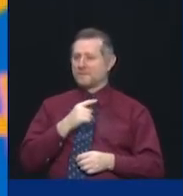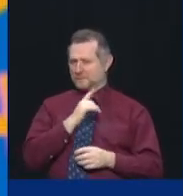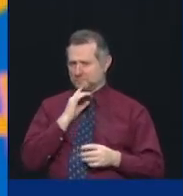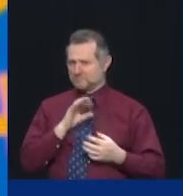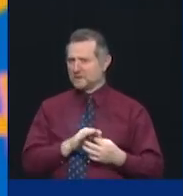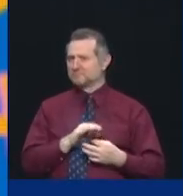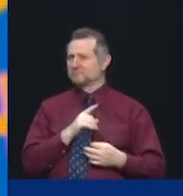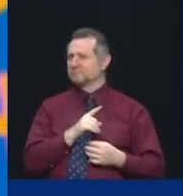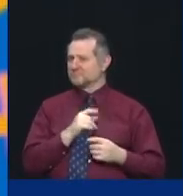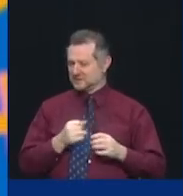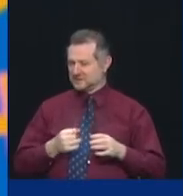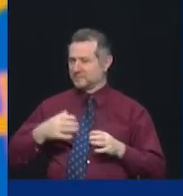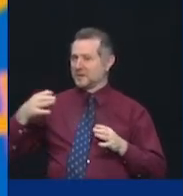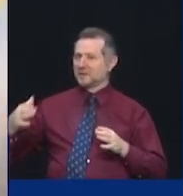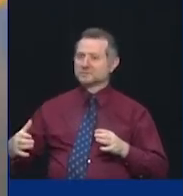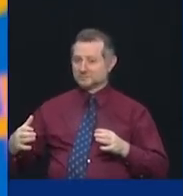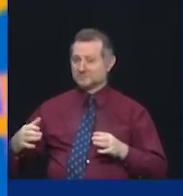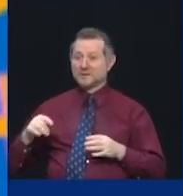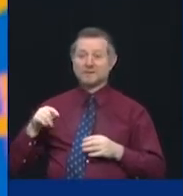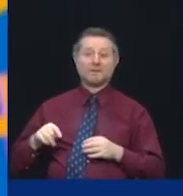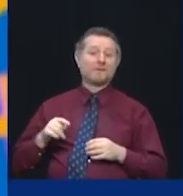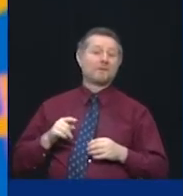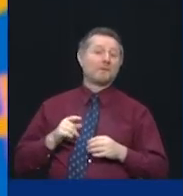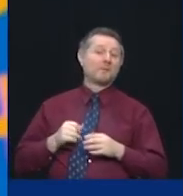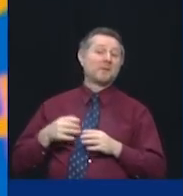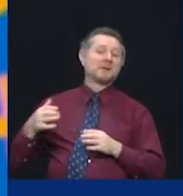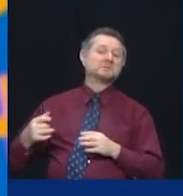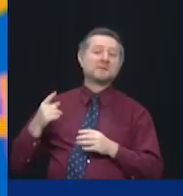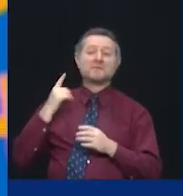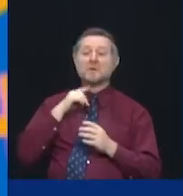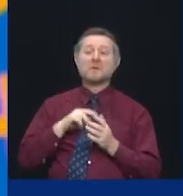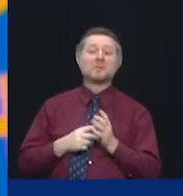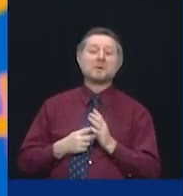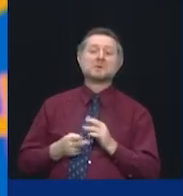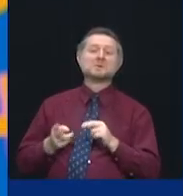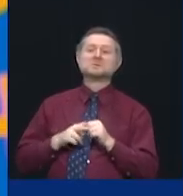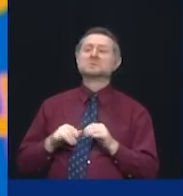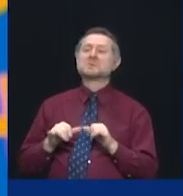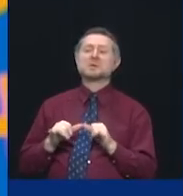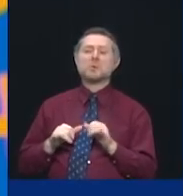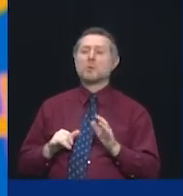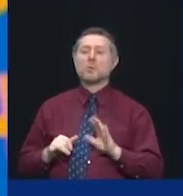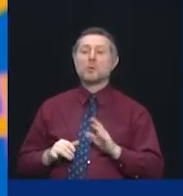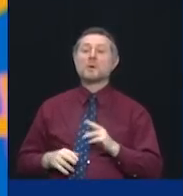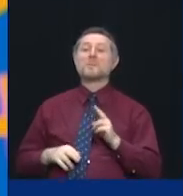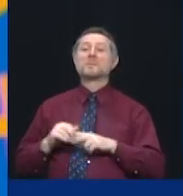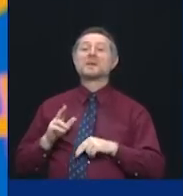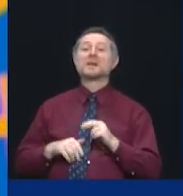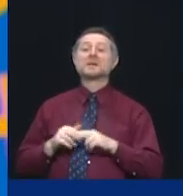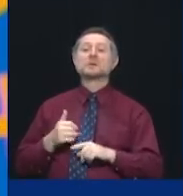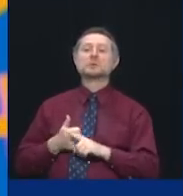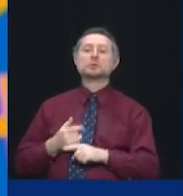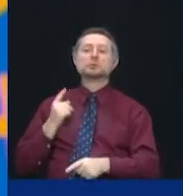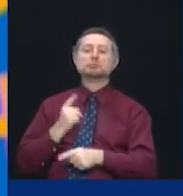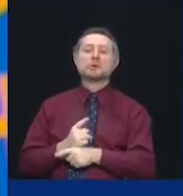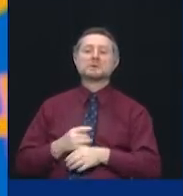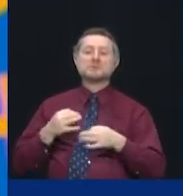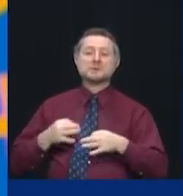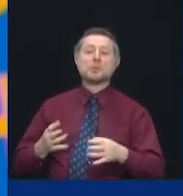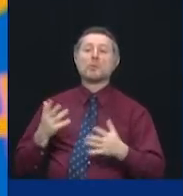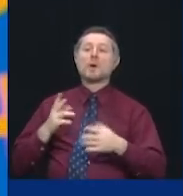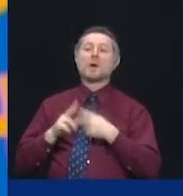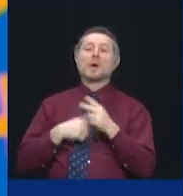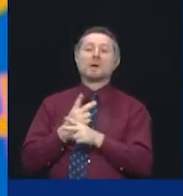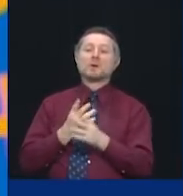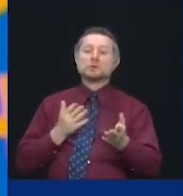not just about increasing size. It's about building for the location in which we're in, about making the right decisions about the kind of services that we provide